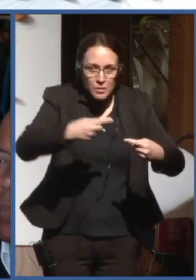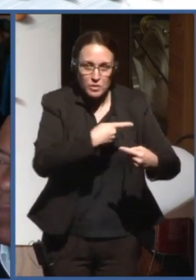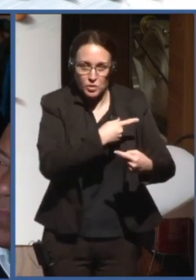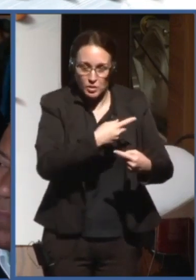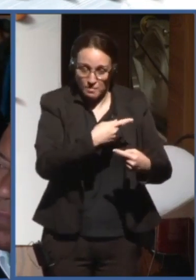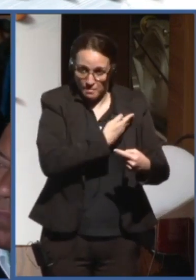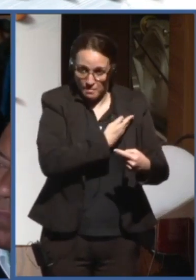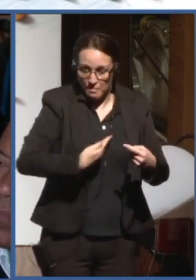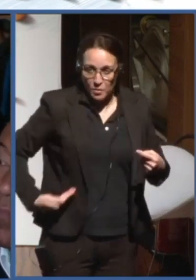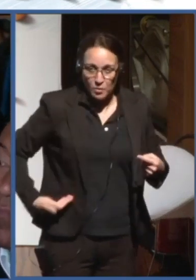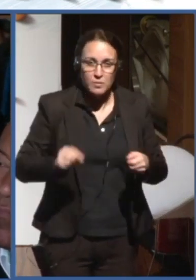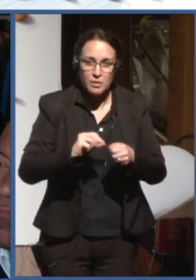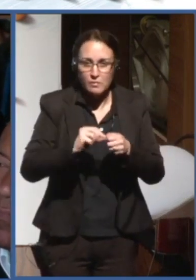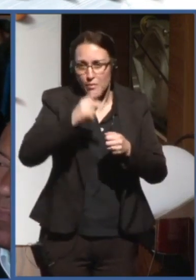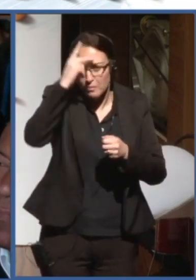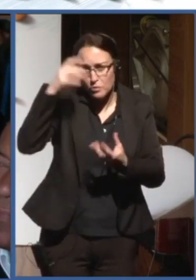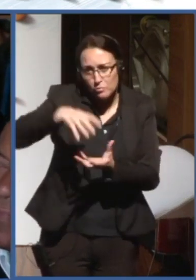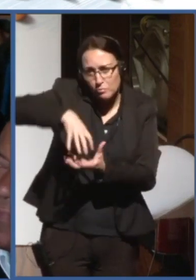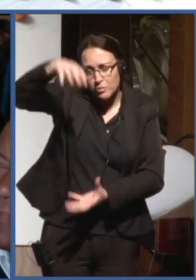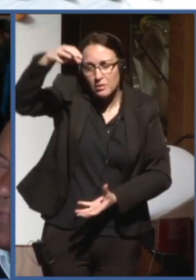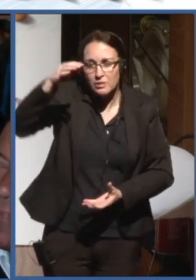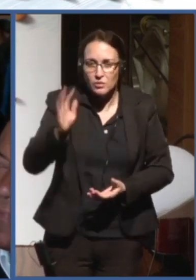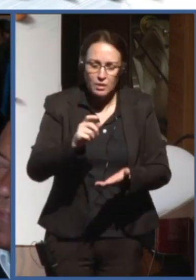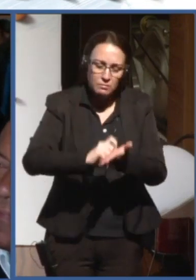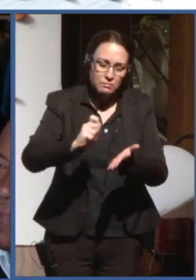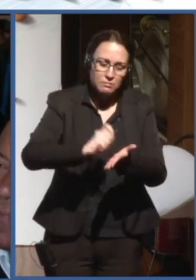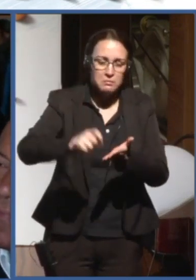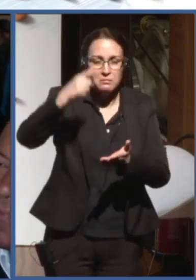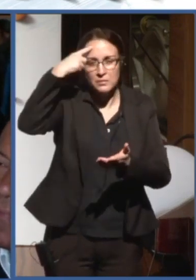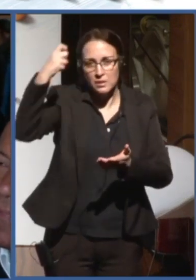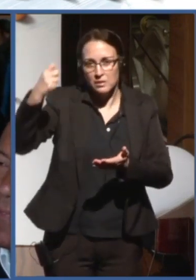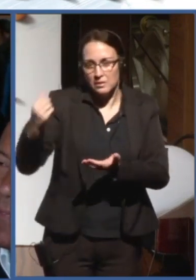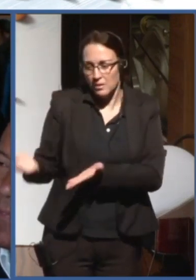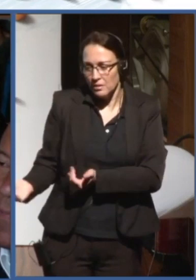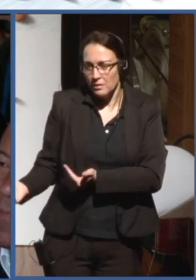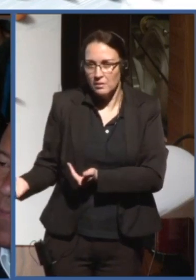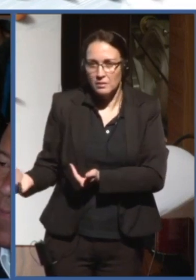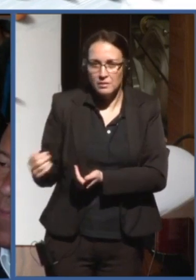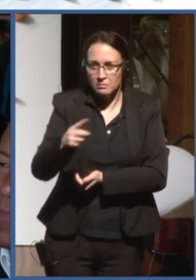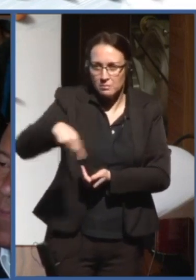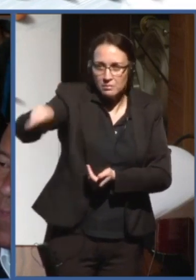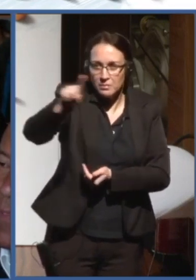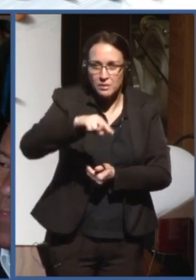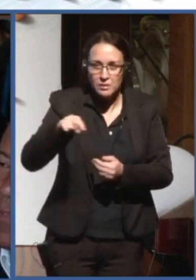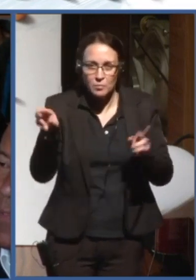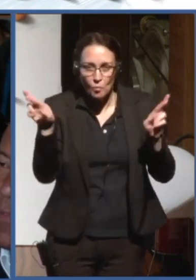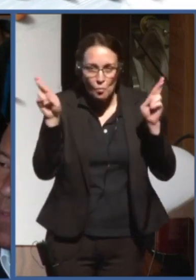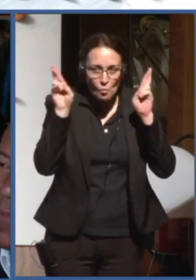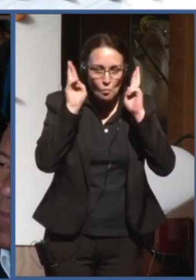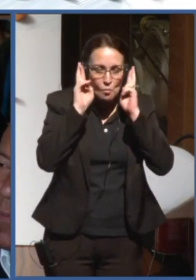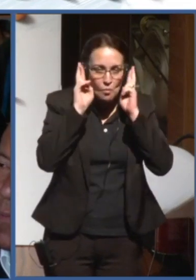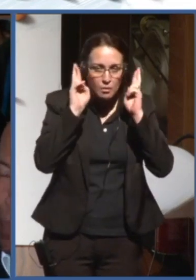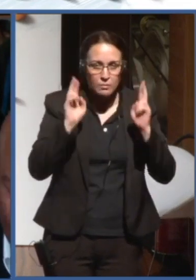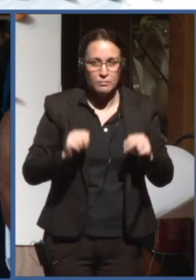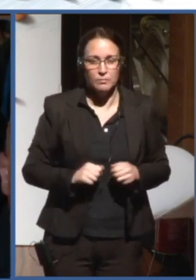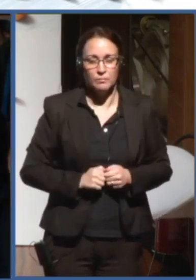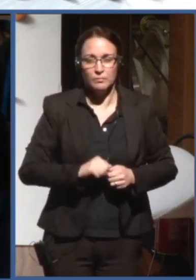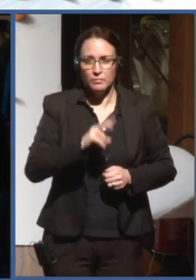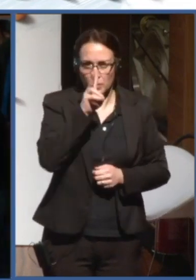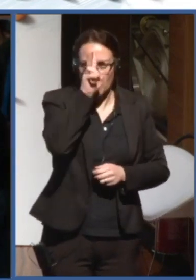hear the youth and people who, in fact, are and will be impacted by this.